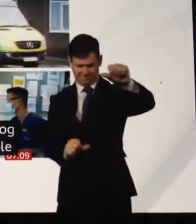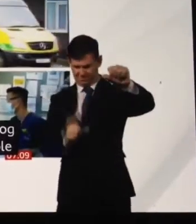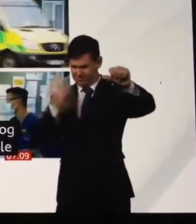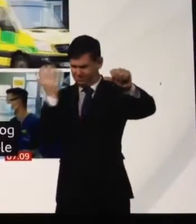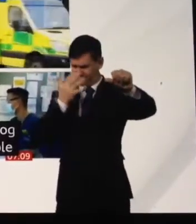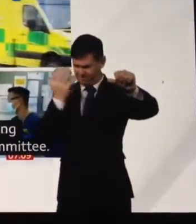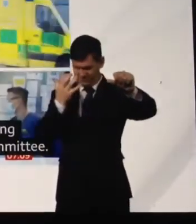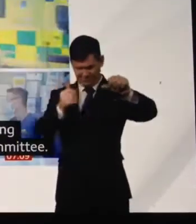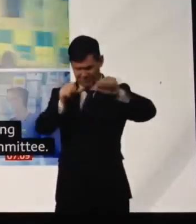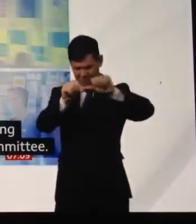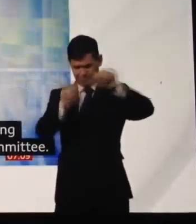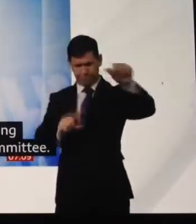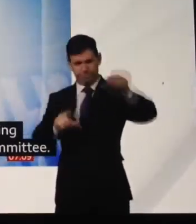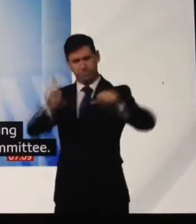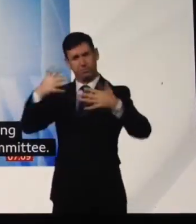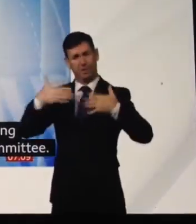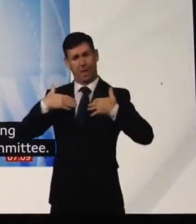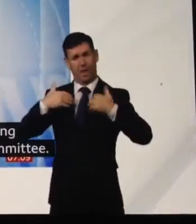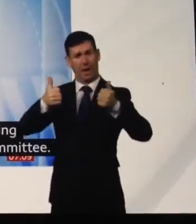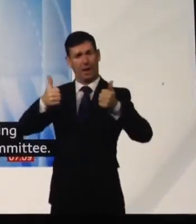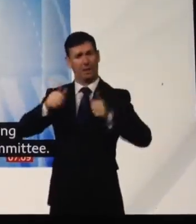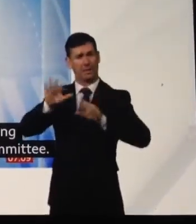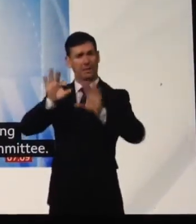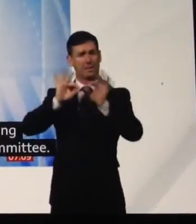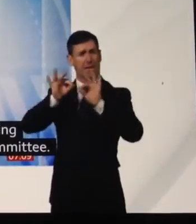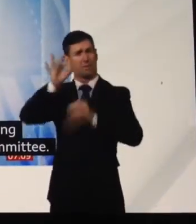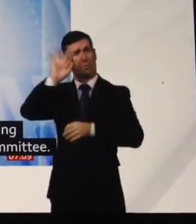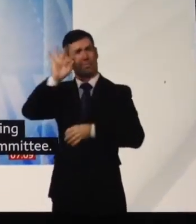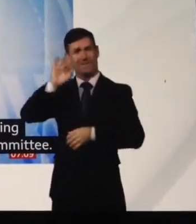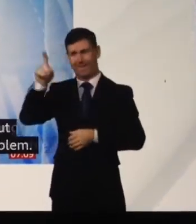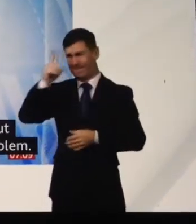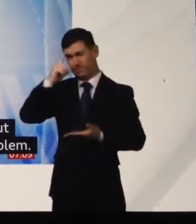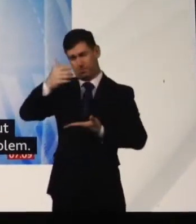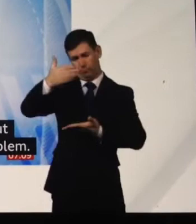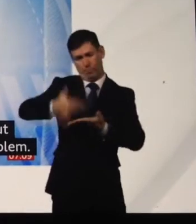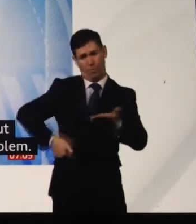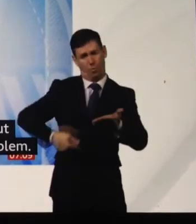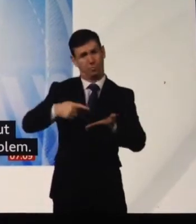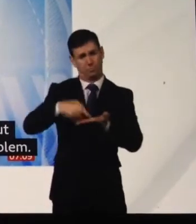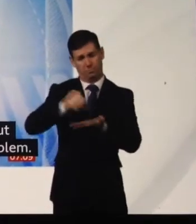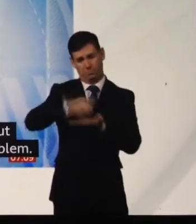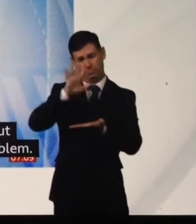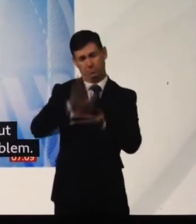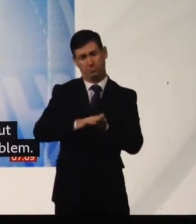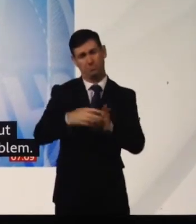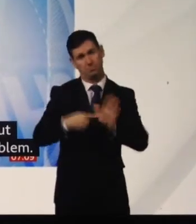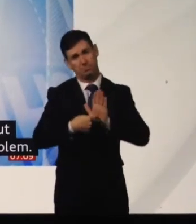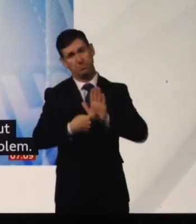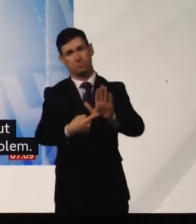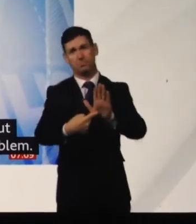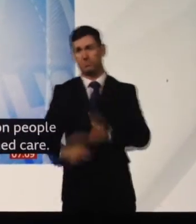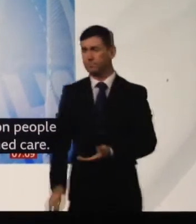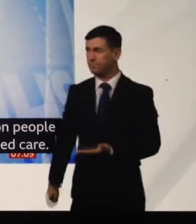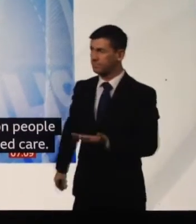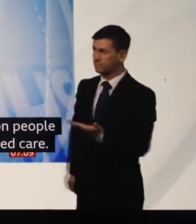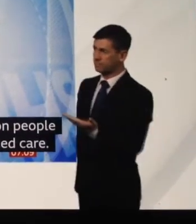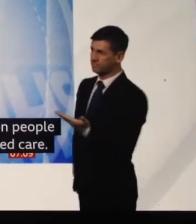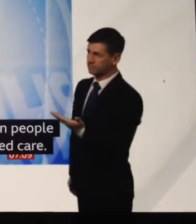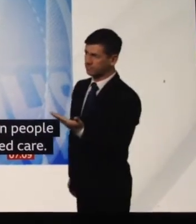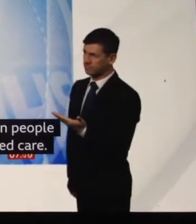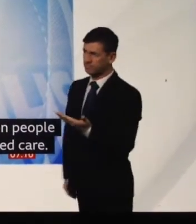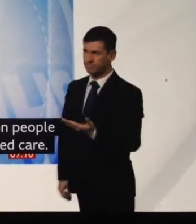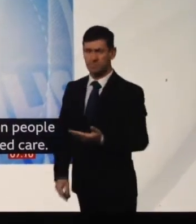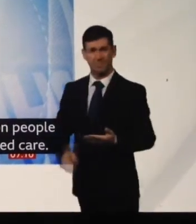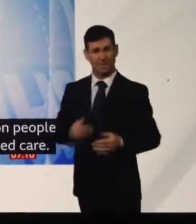of It's really sets up a scale. In September 5th, 10th, we have a lot of people waiting for the family together.